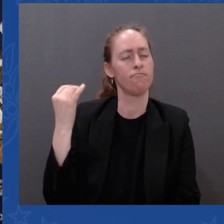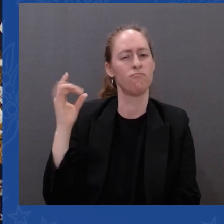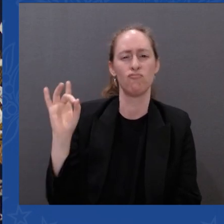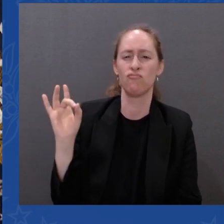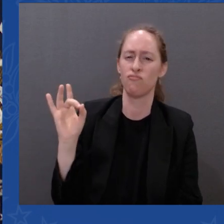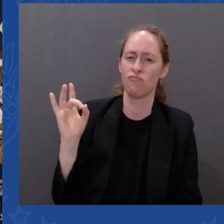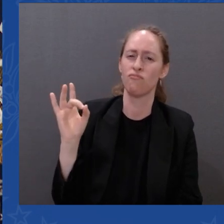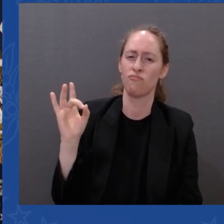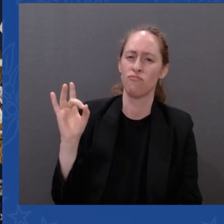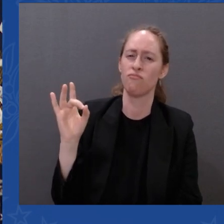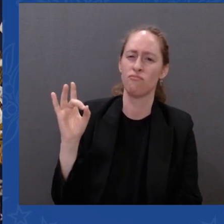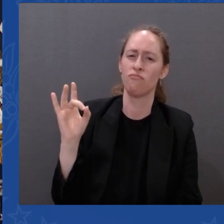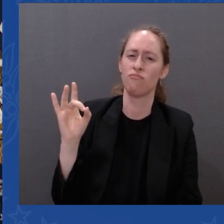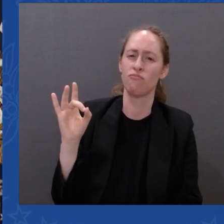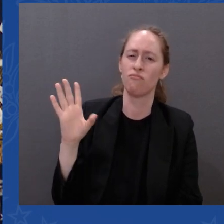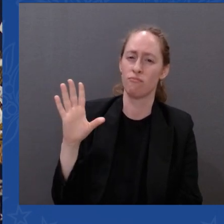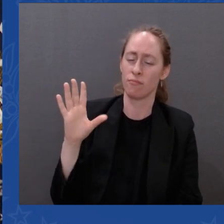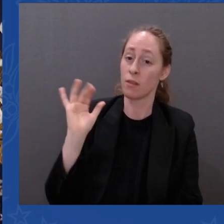anywhere else in the world.